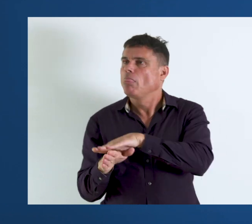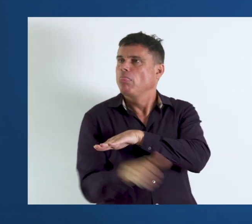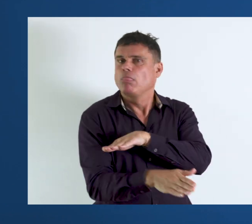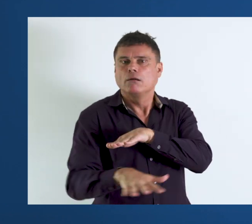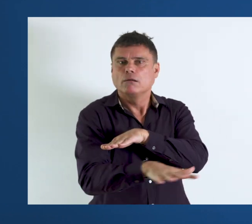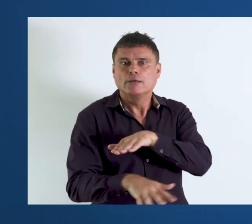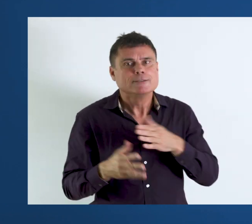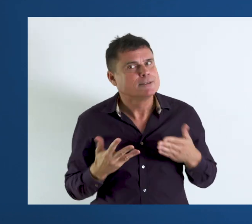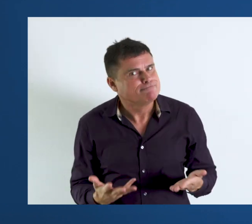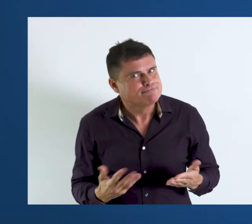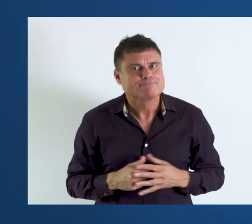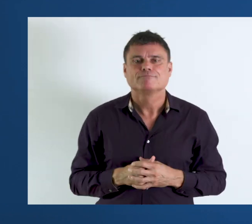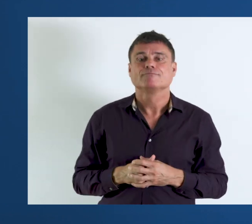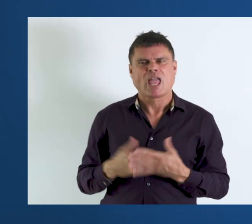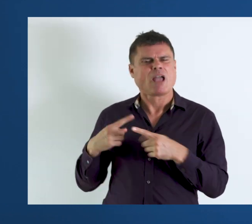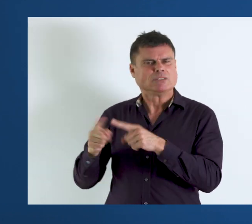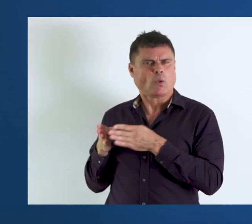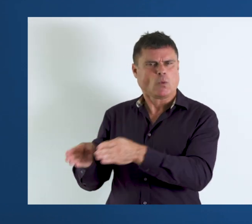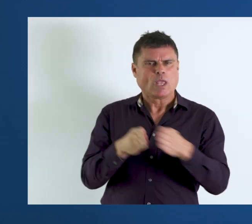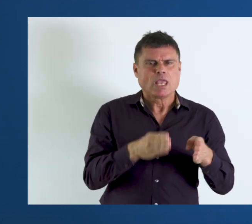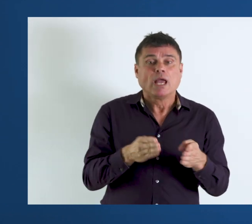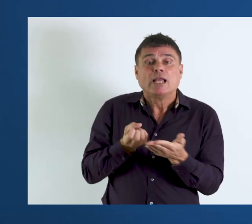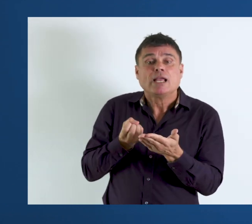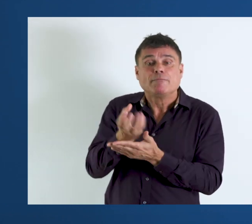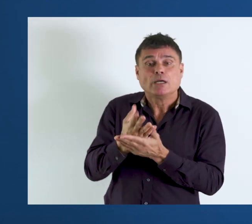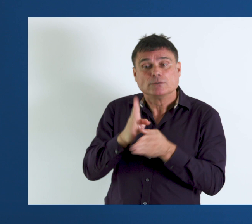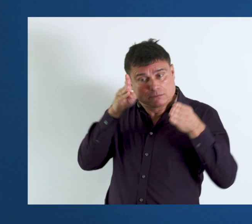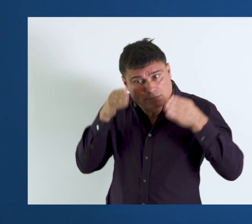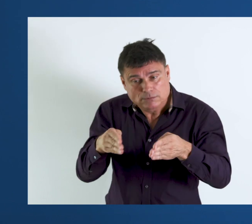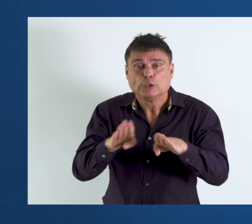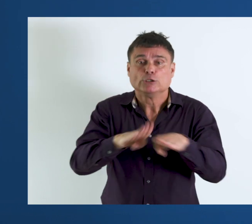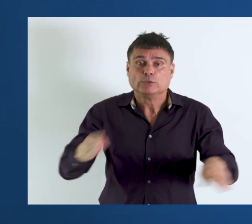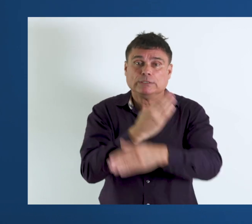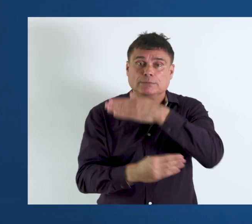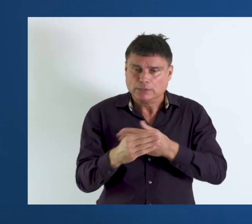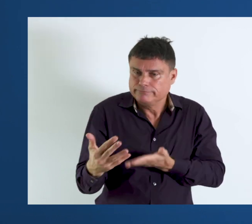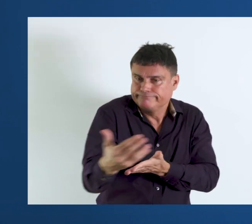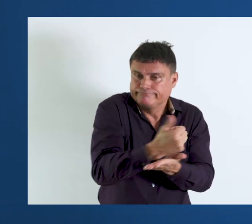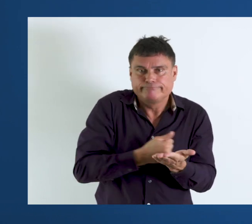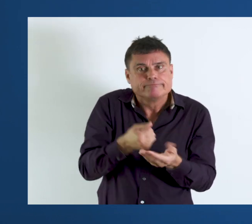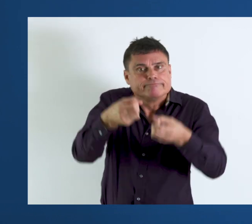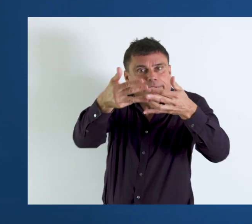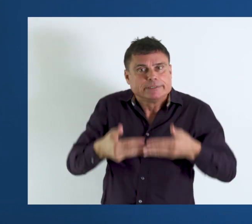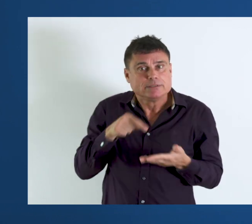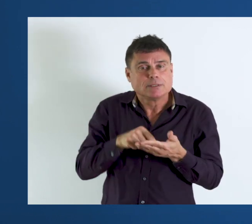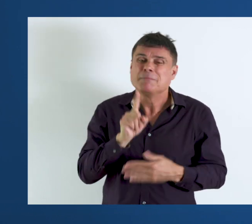overlooked. There are different ways in which information on children with disabilities have been collected.